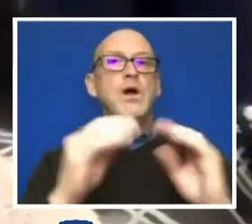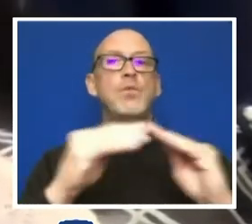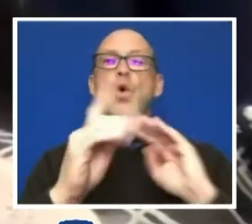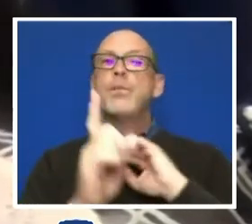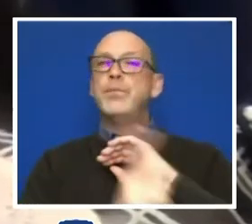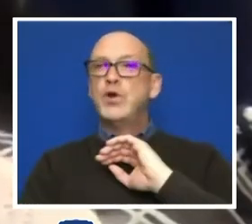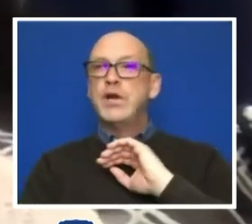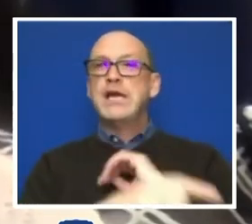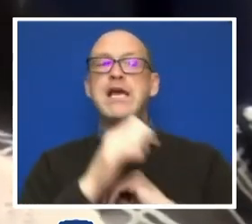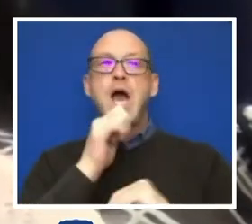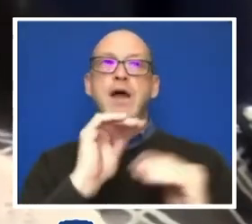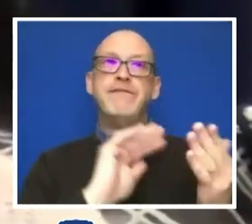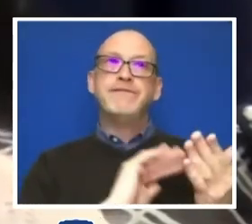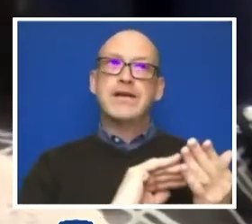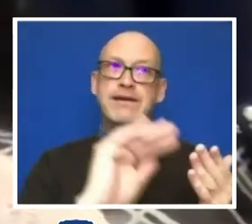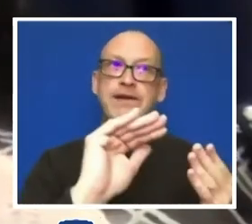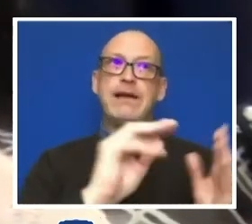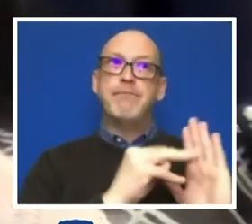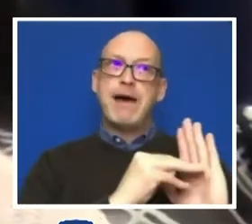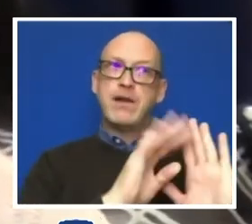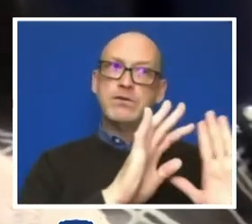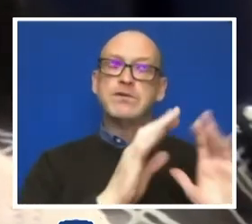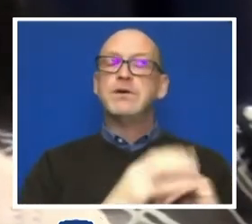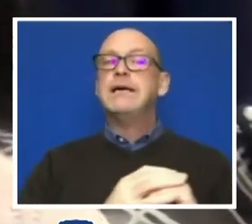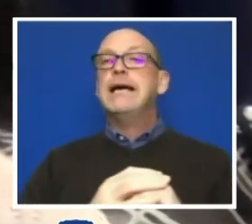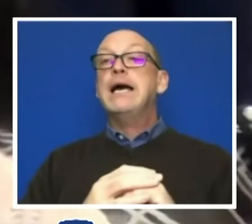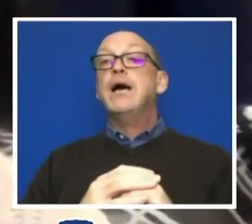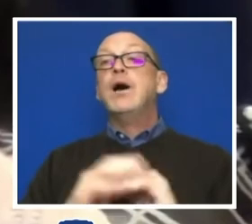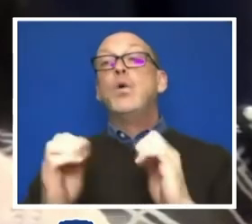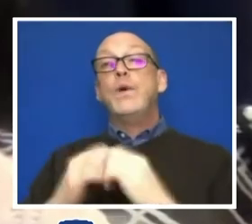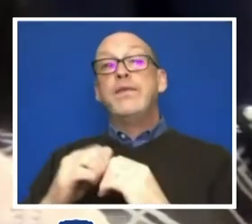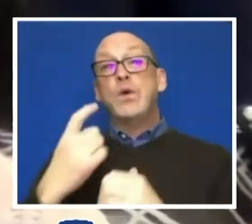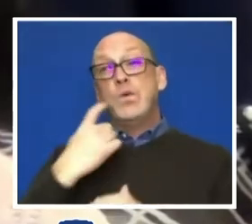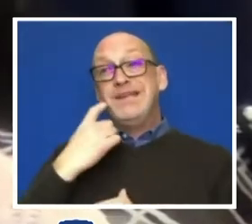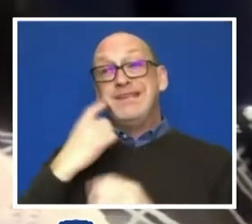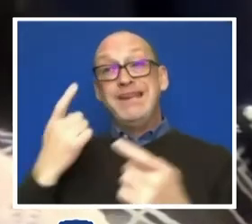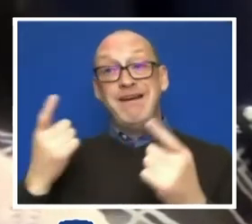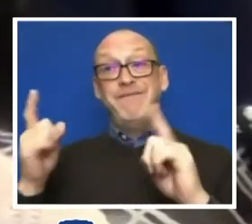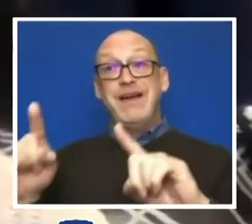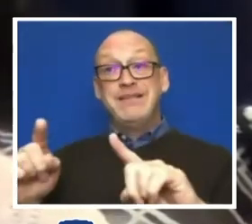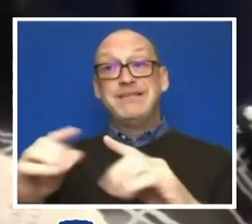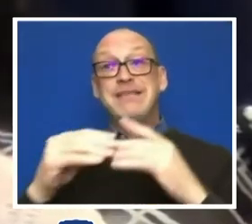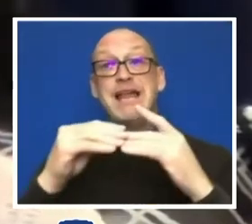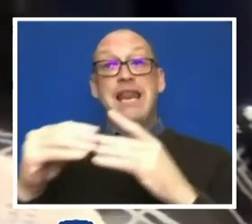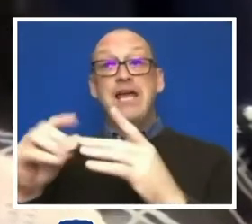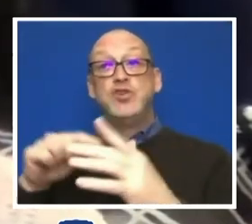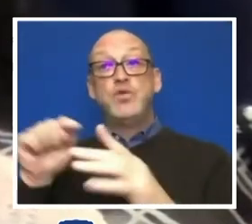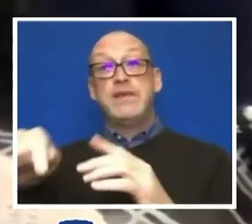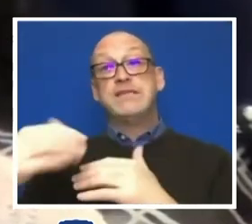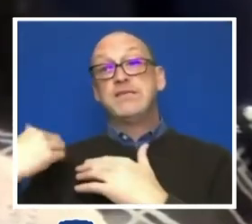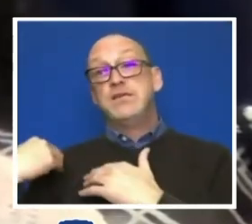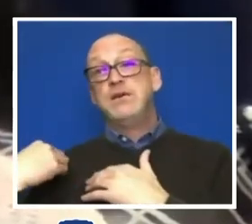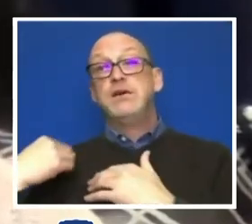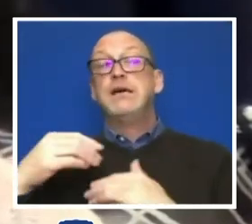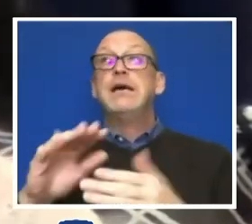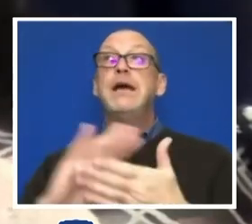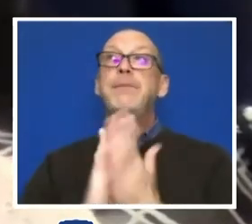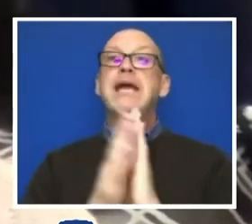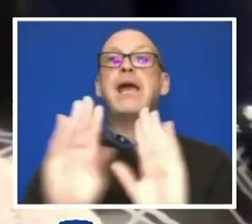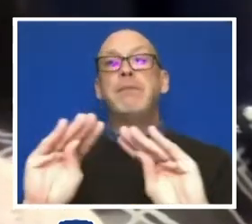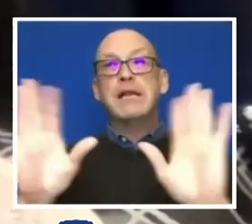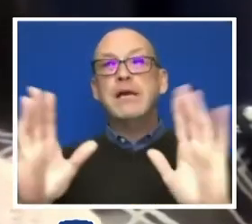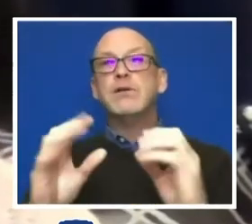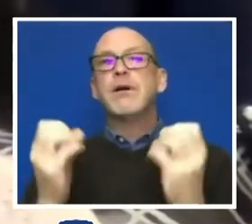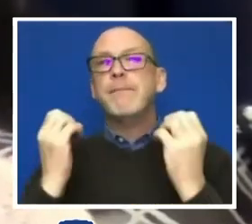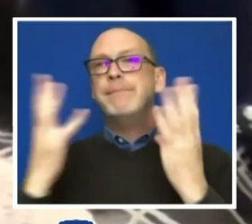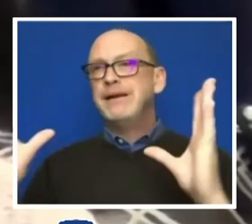unforgiving models. And with the recent events that led to this charge, it became apparent that so many